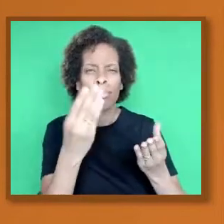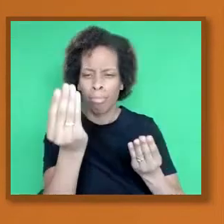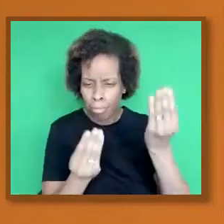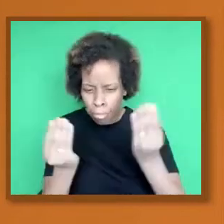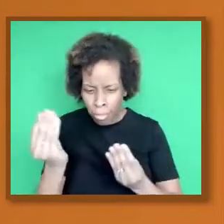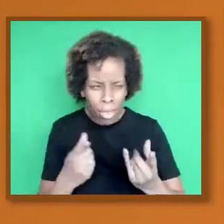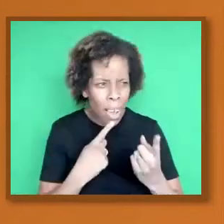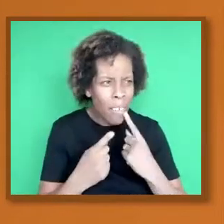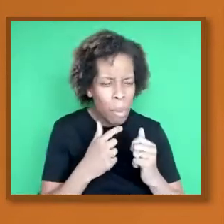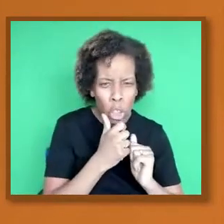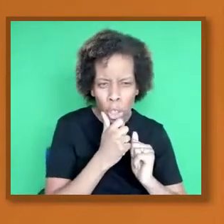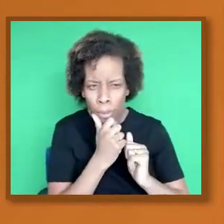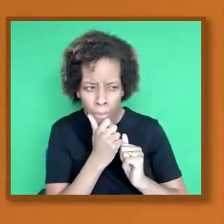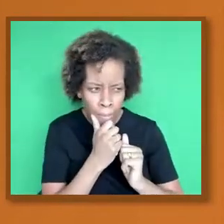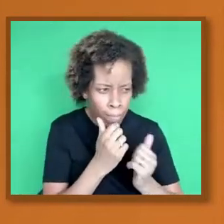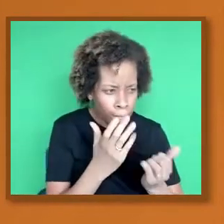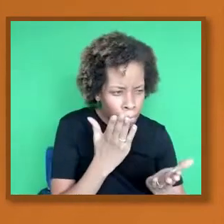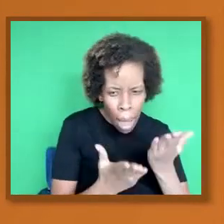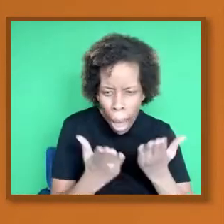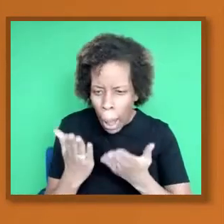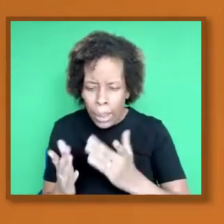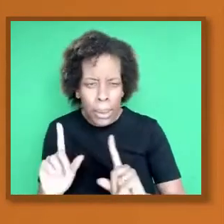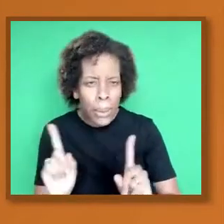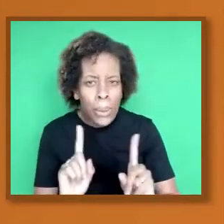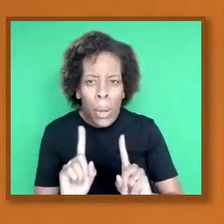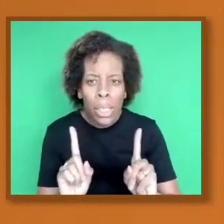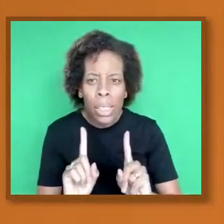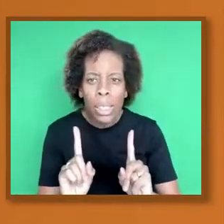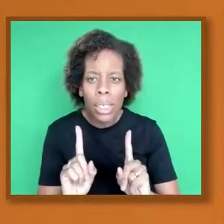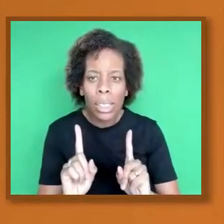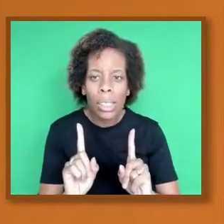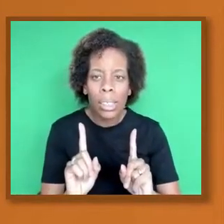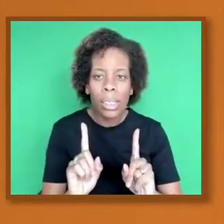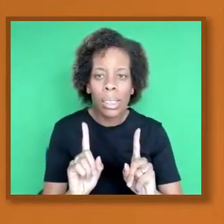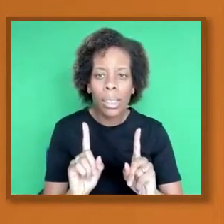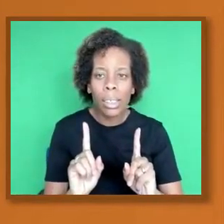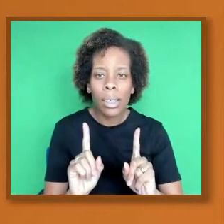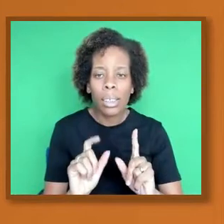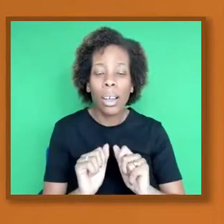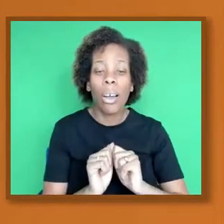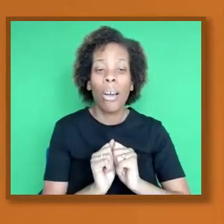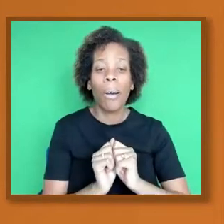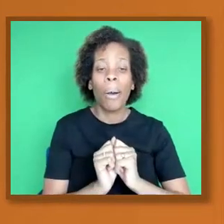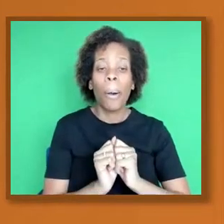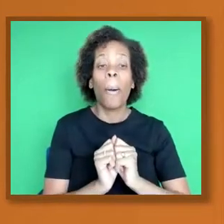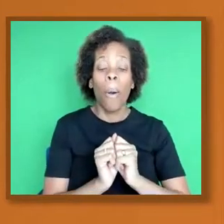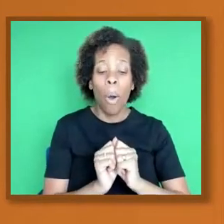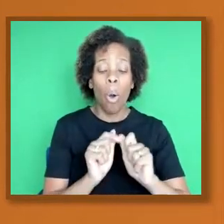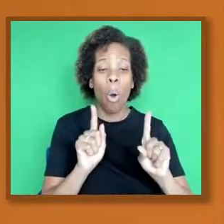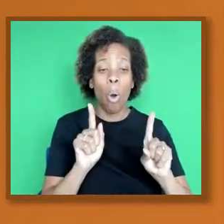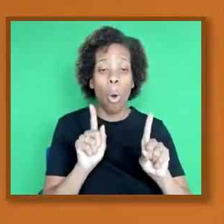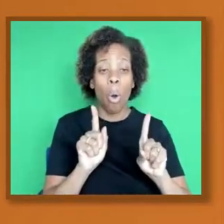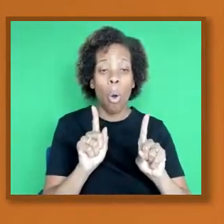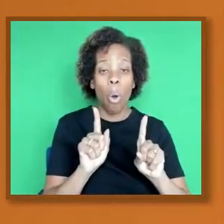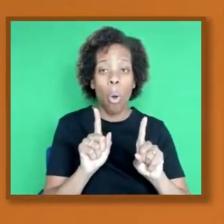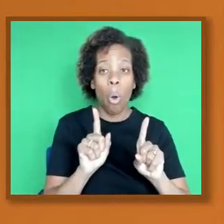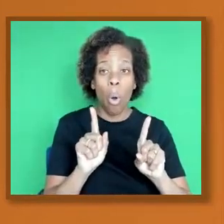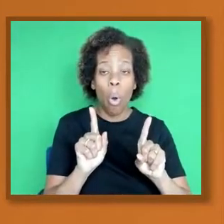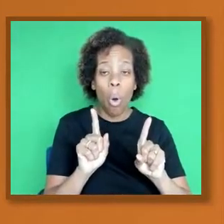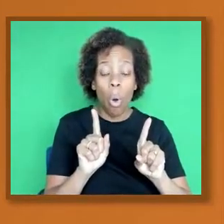being provided with. And also, you know, to come to a place